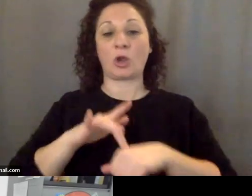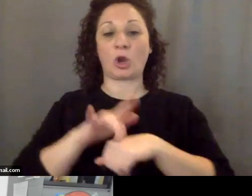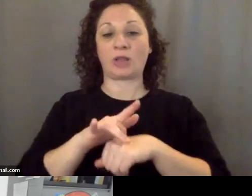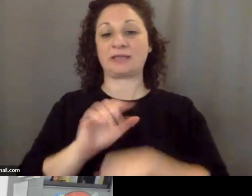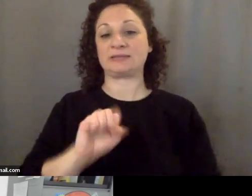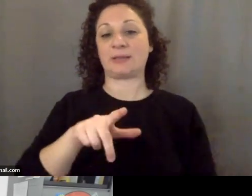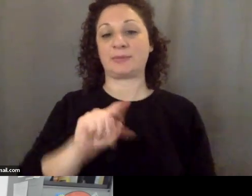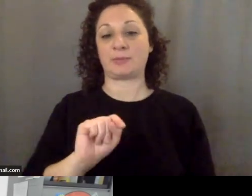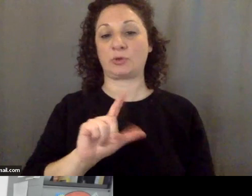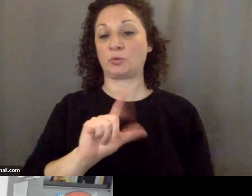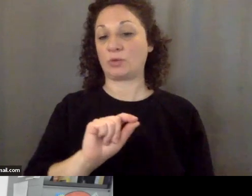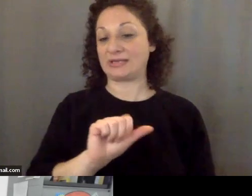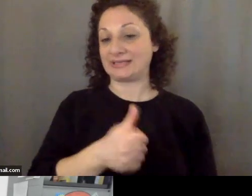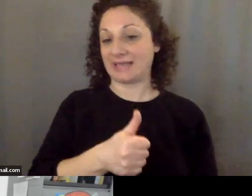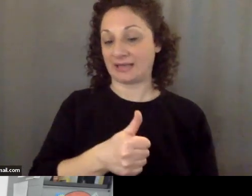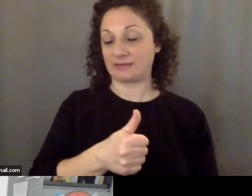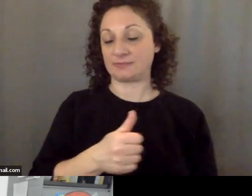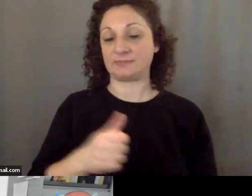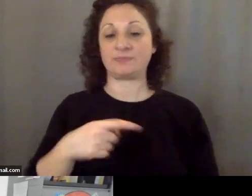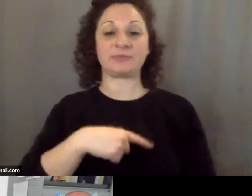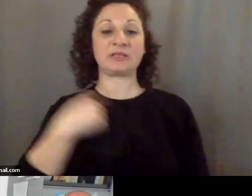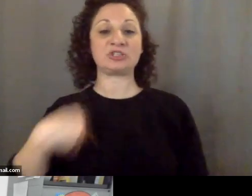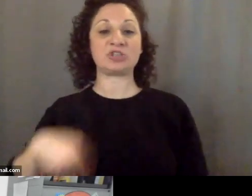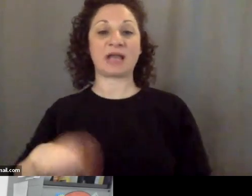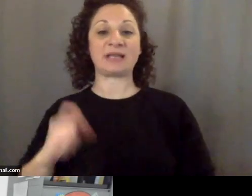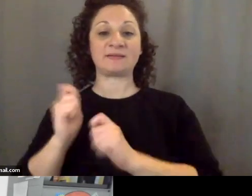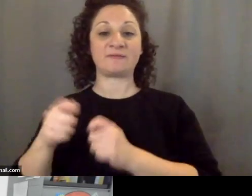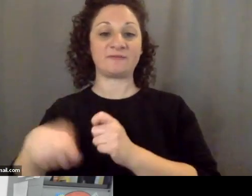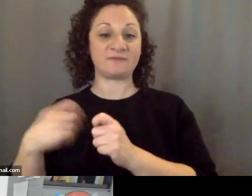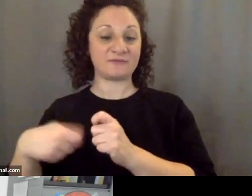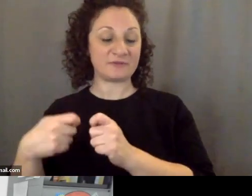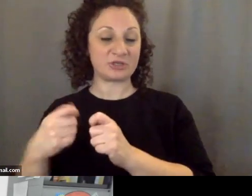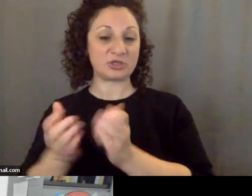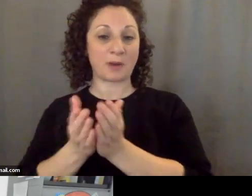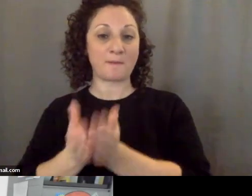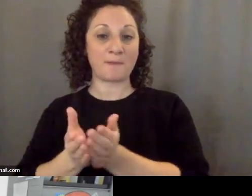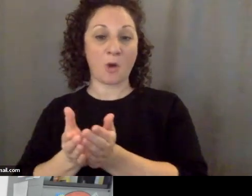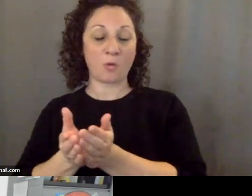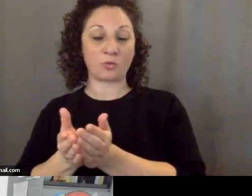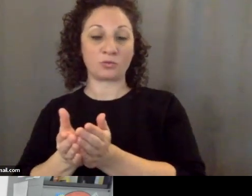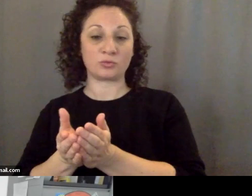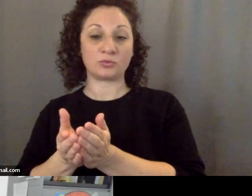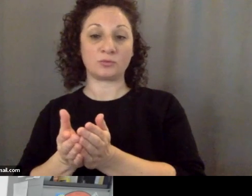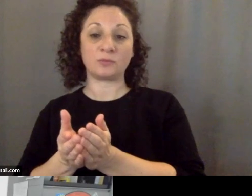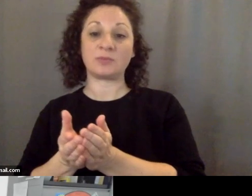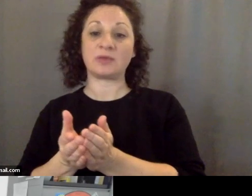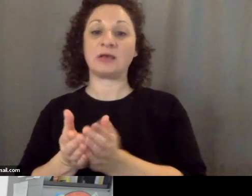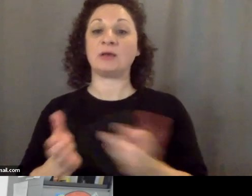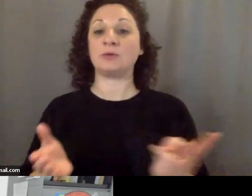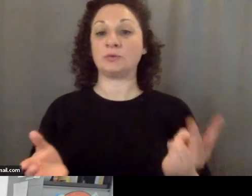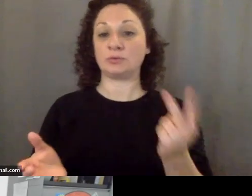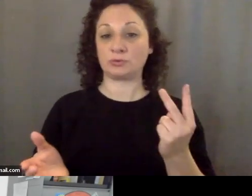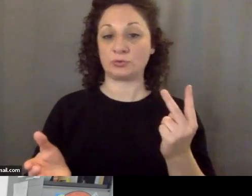a Chinese fishing boat rammed not one but two